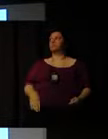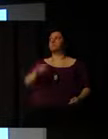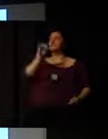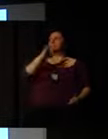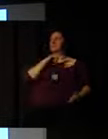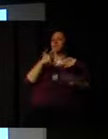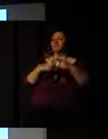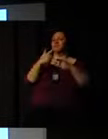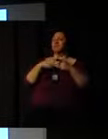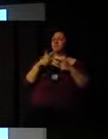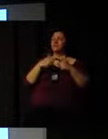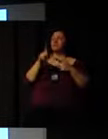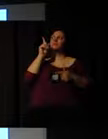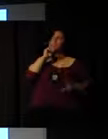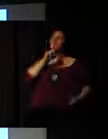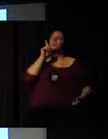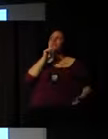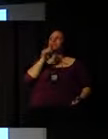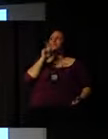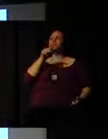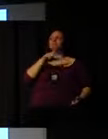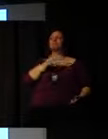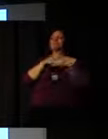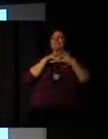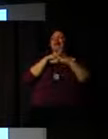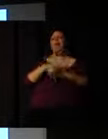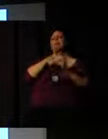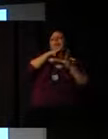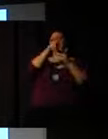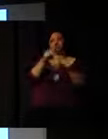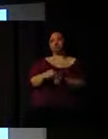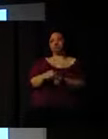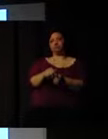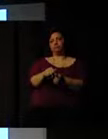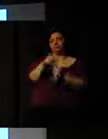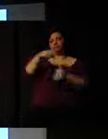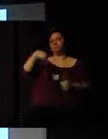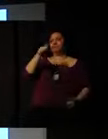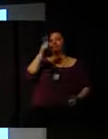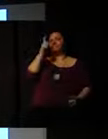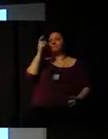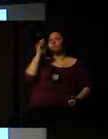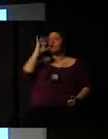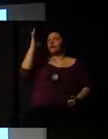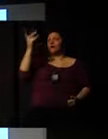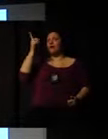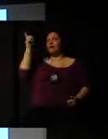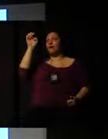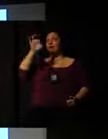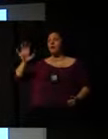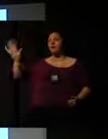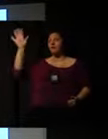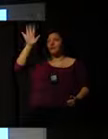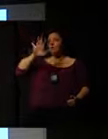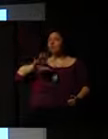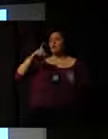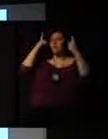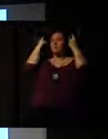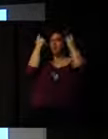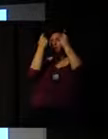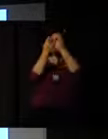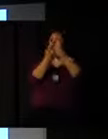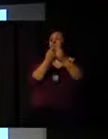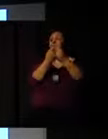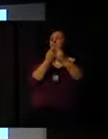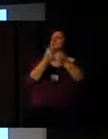it affects everybody around the world. We see what's happening in Europe, in Greece, and we see all the challenges that are